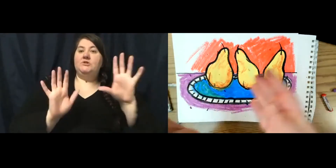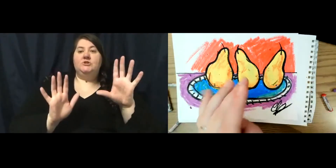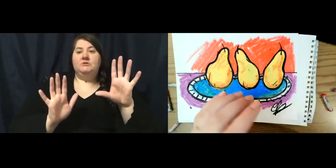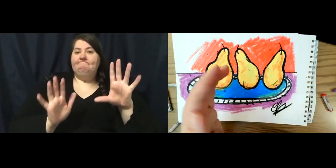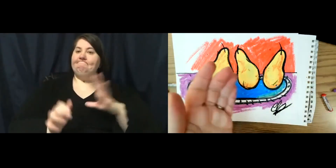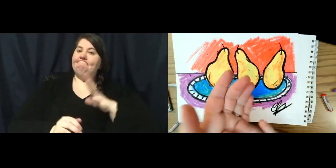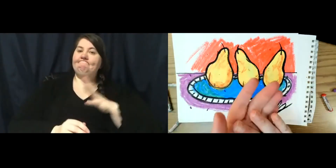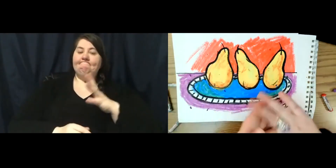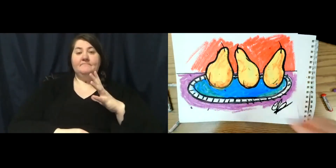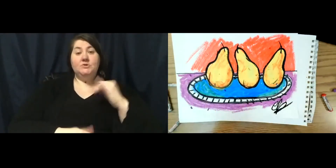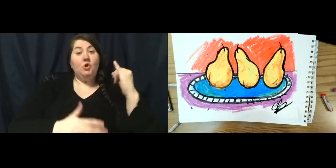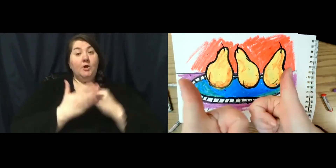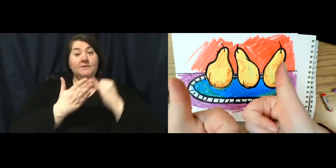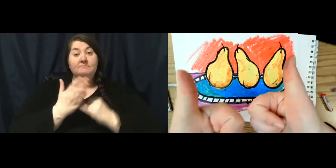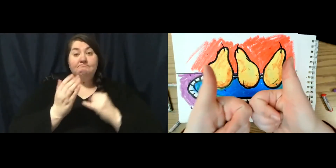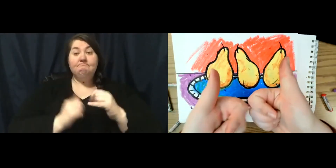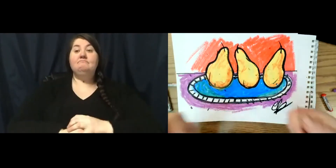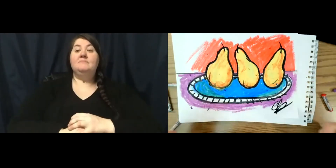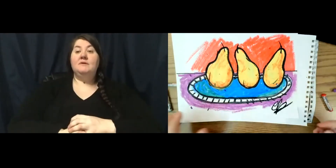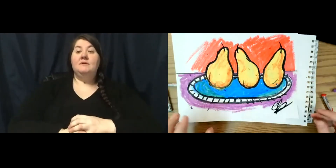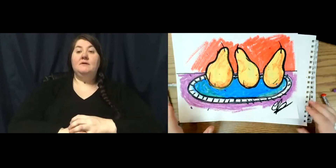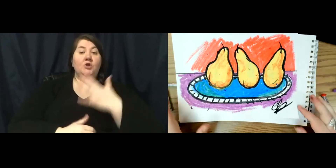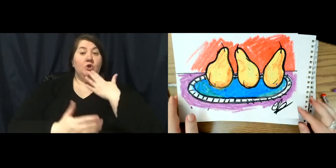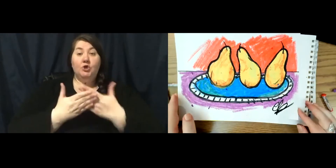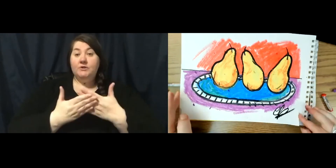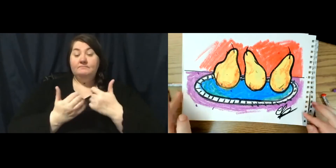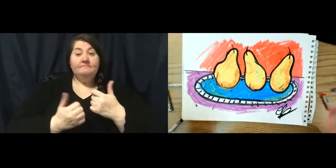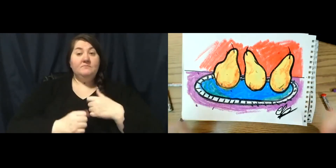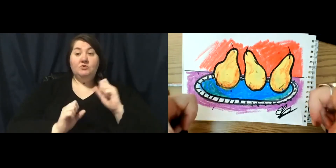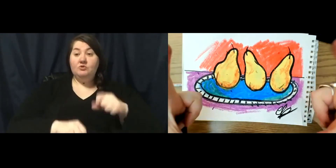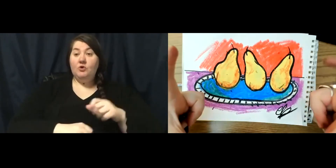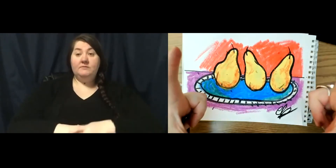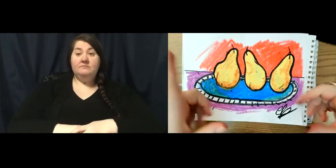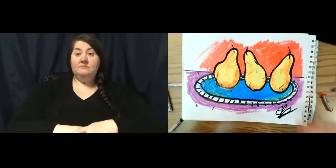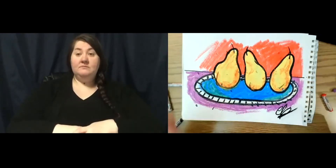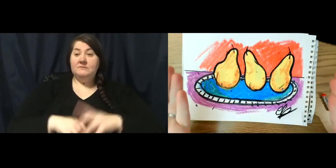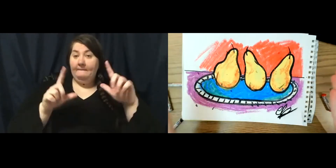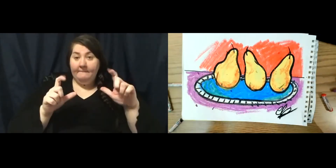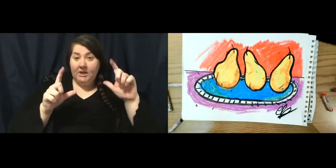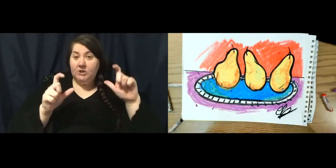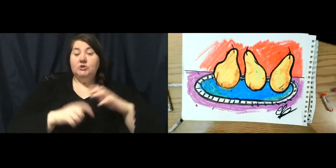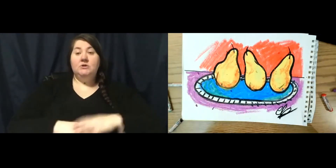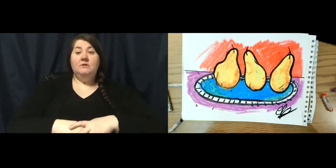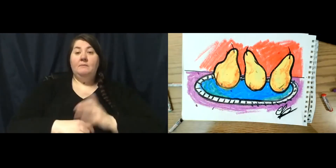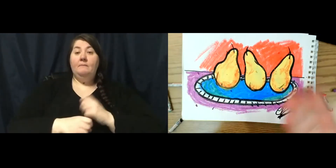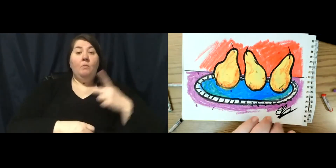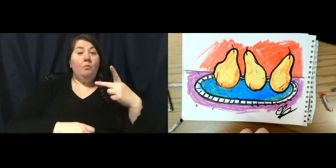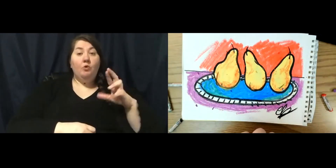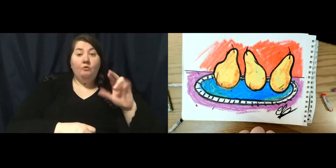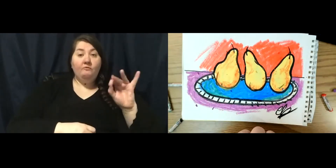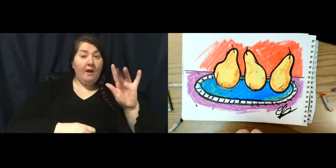a piece of artwork and you're good to go. You could even take a picture of it and make it a profile picture